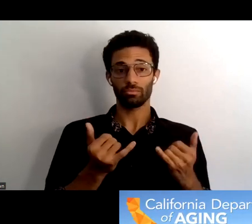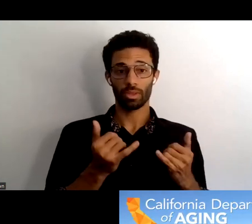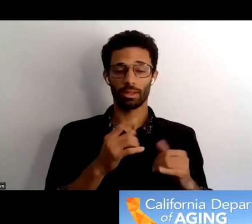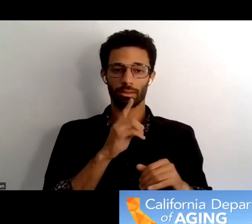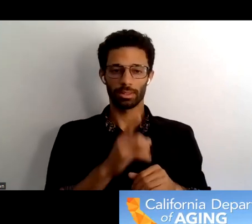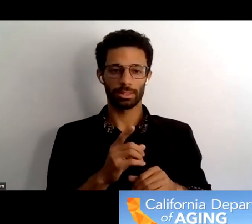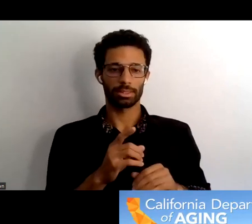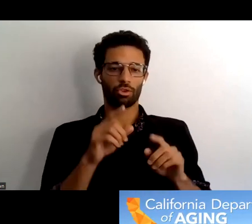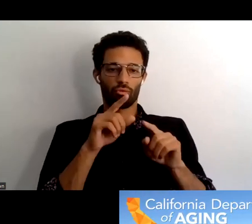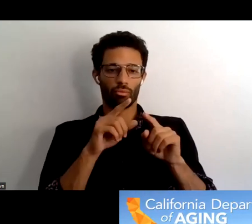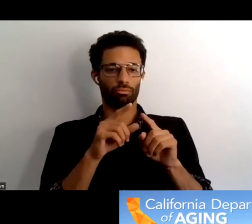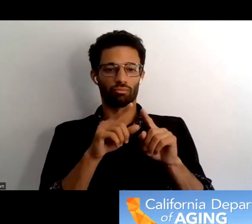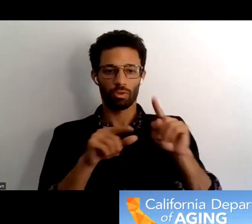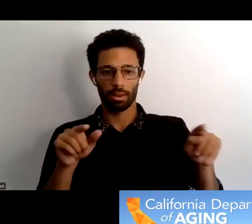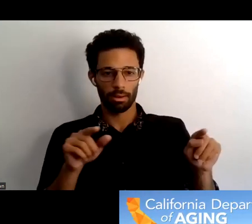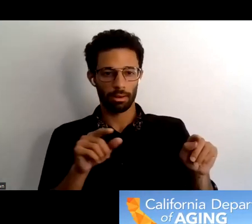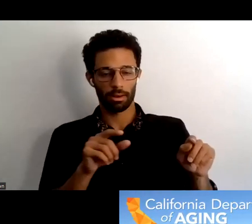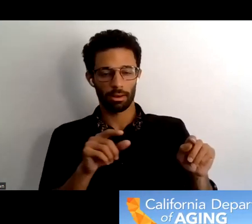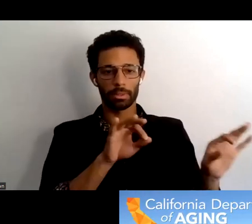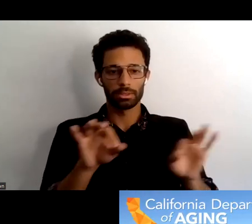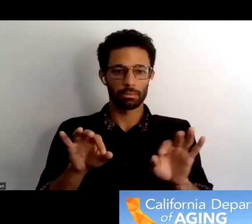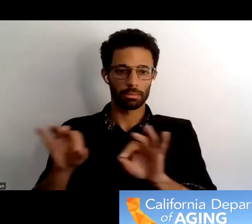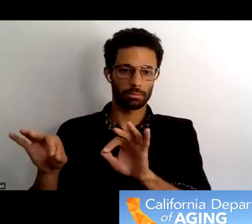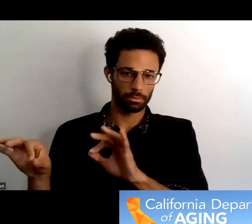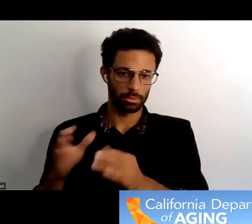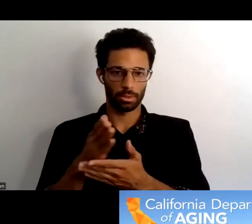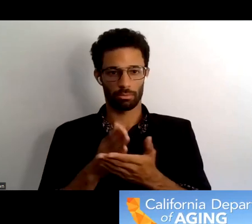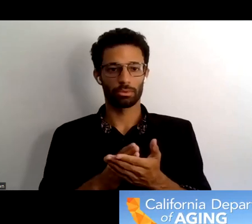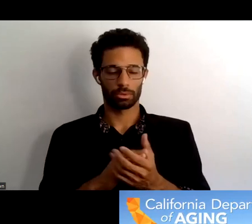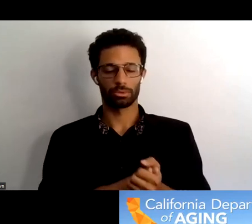sampling distribution portion of the survey thank you